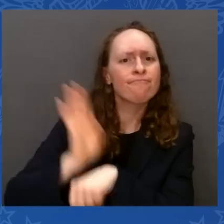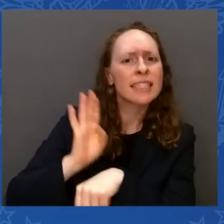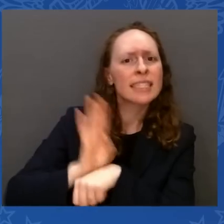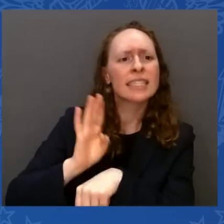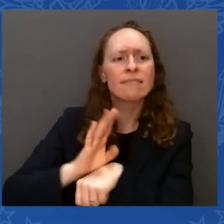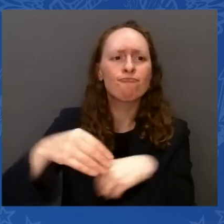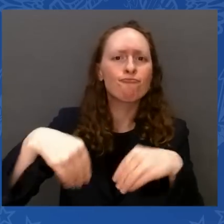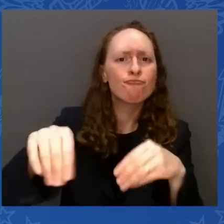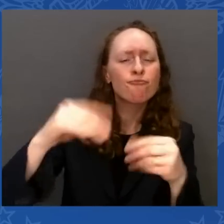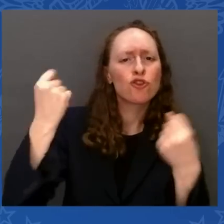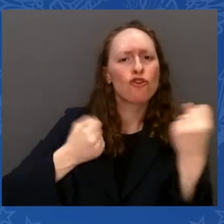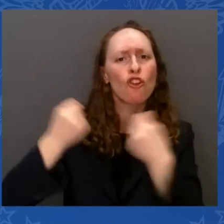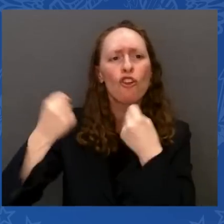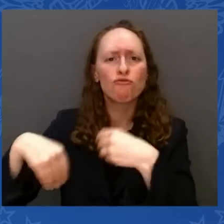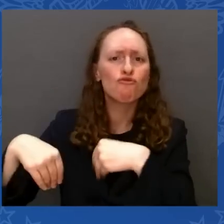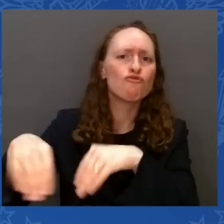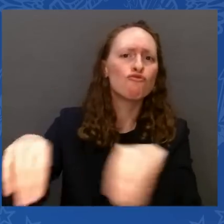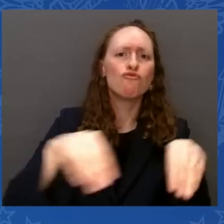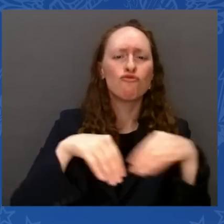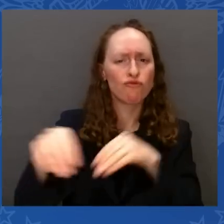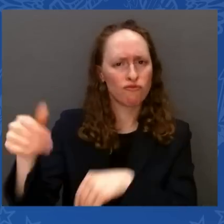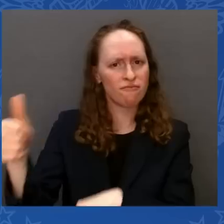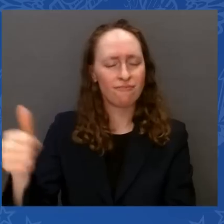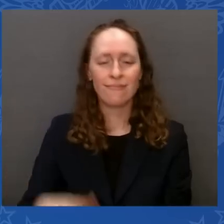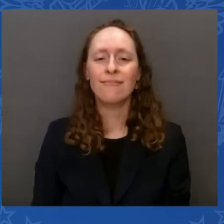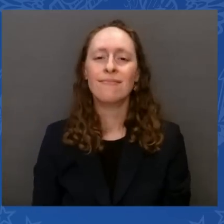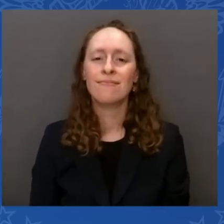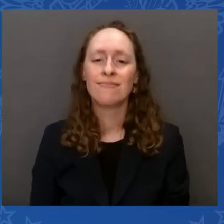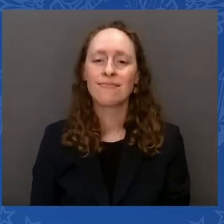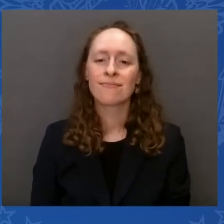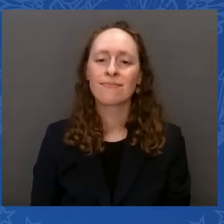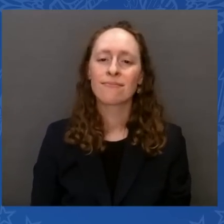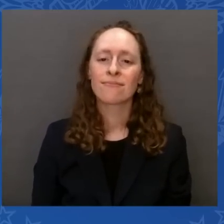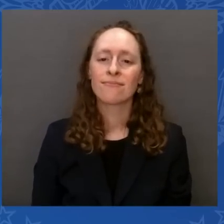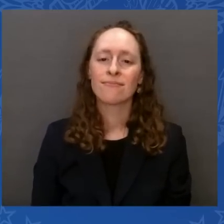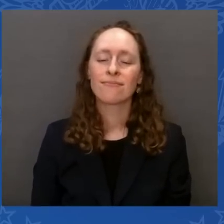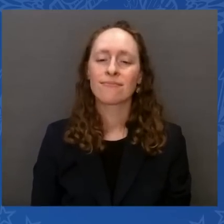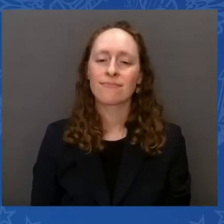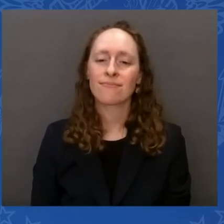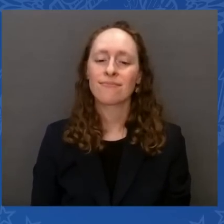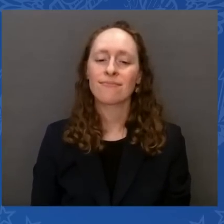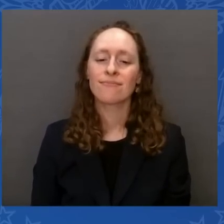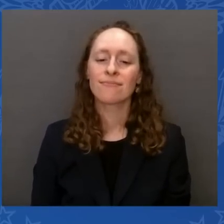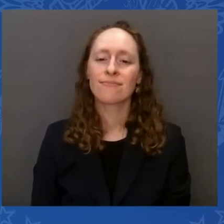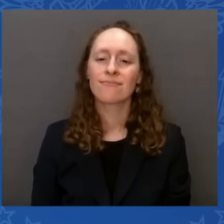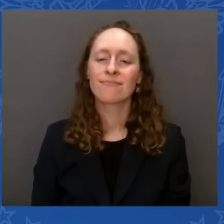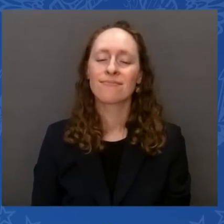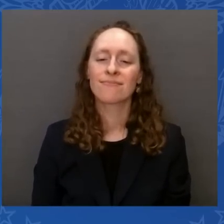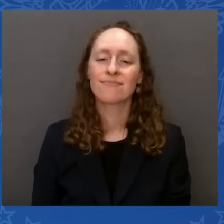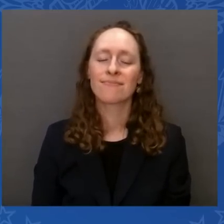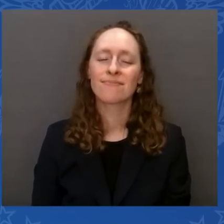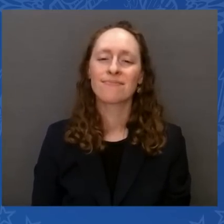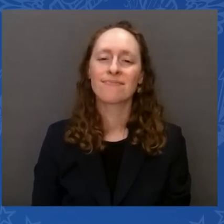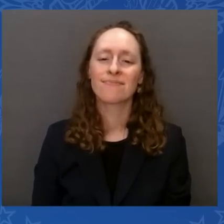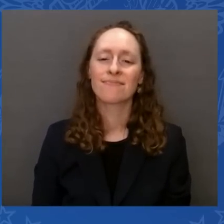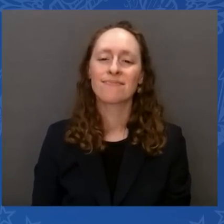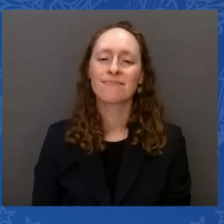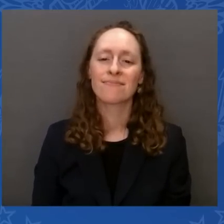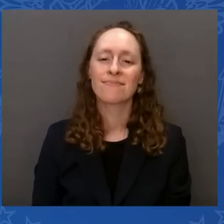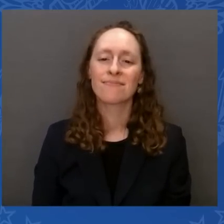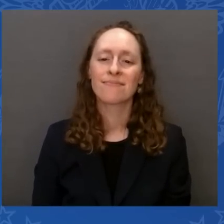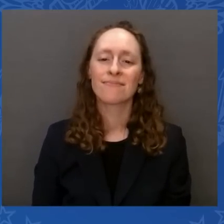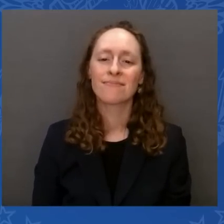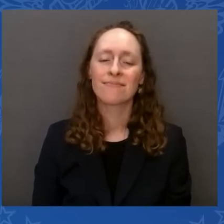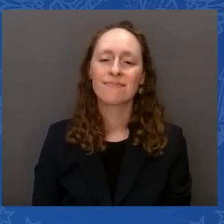as things were being, you know, suburbia was being filled in with new developments. We had four kids and a grandpa